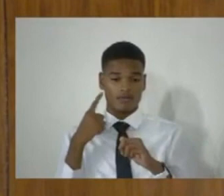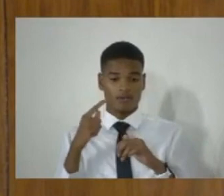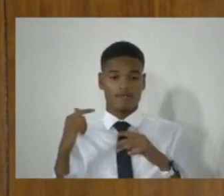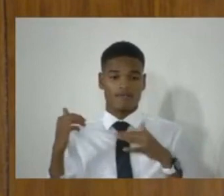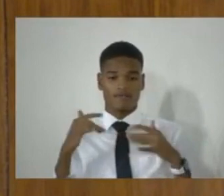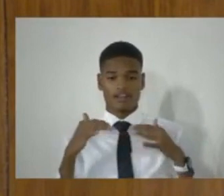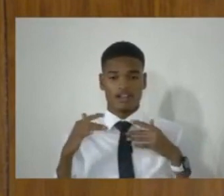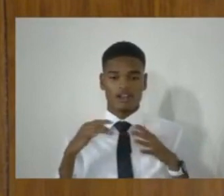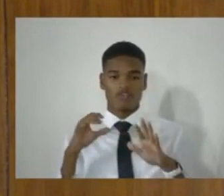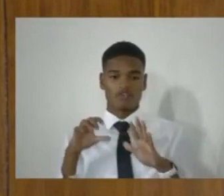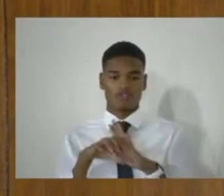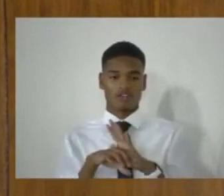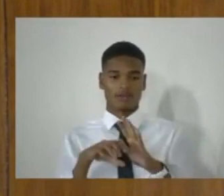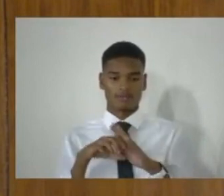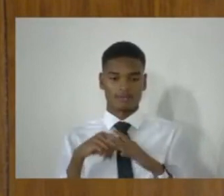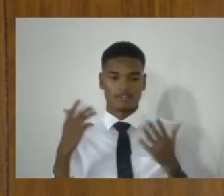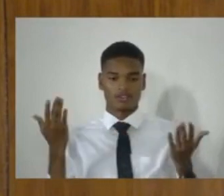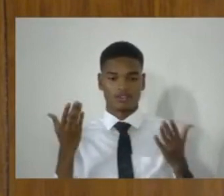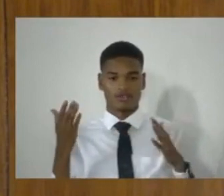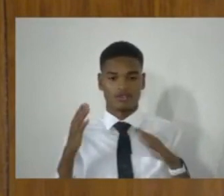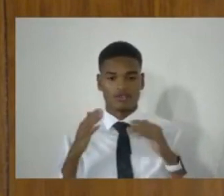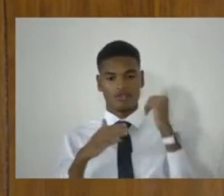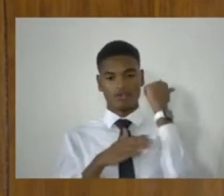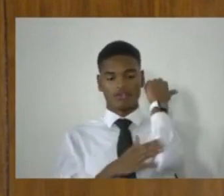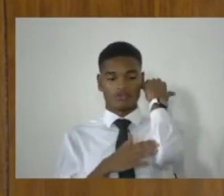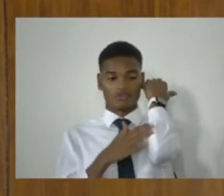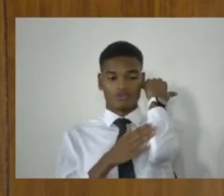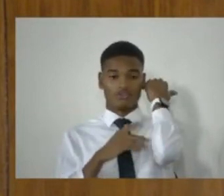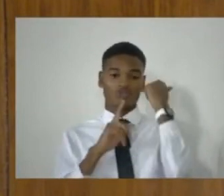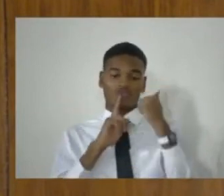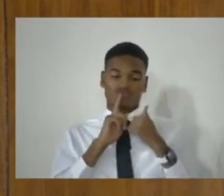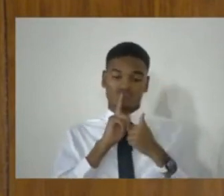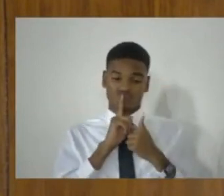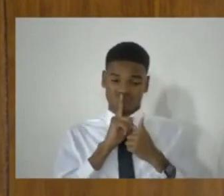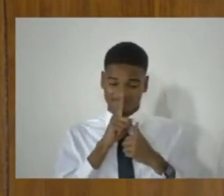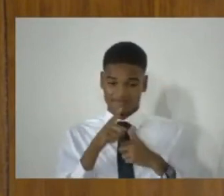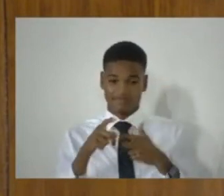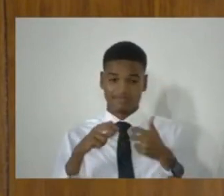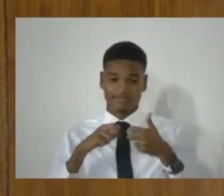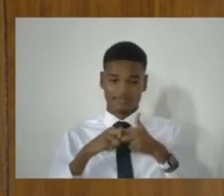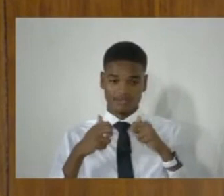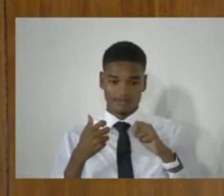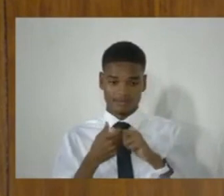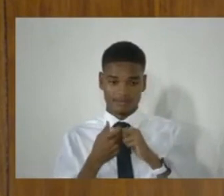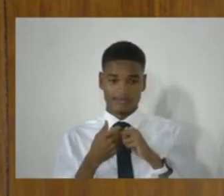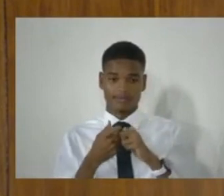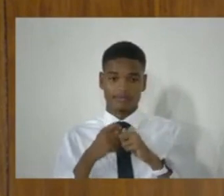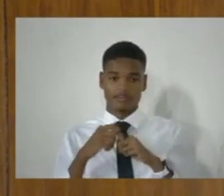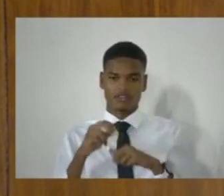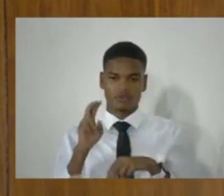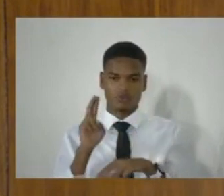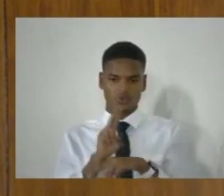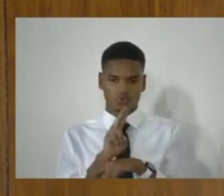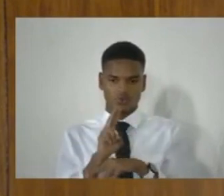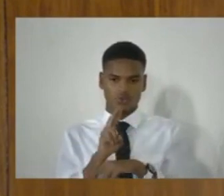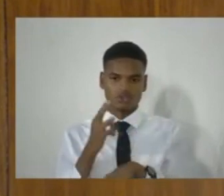in the country is a chronic one. And the use of the firearm